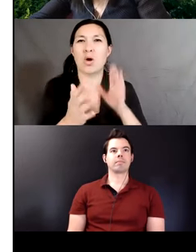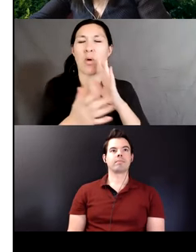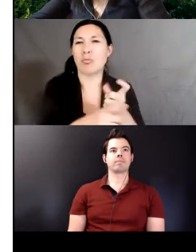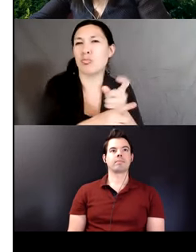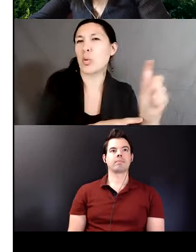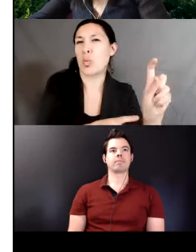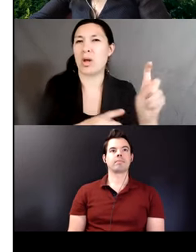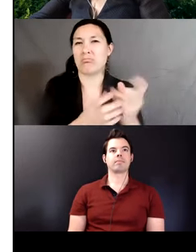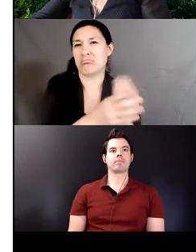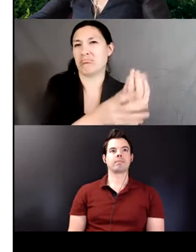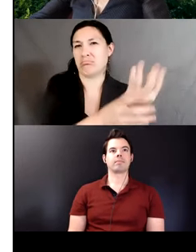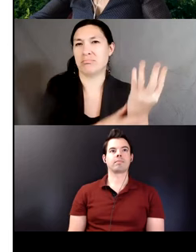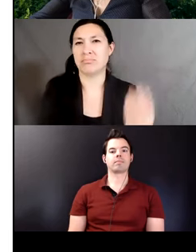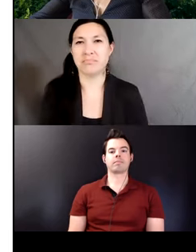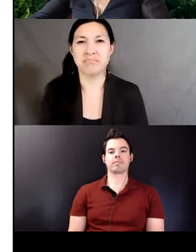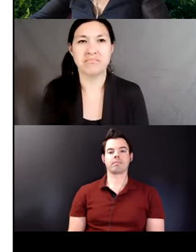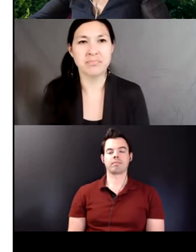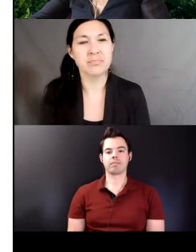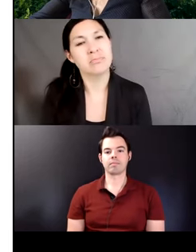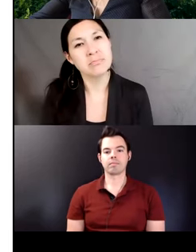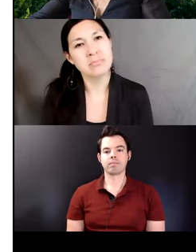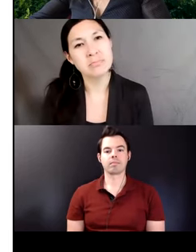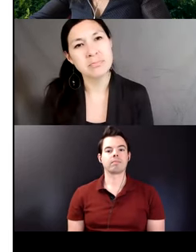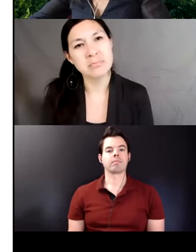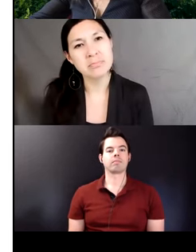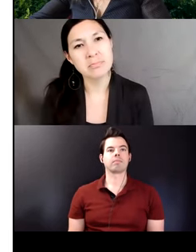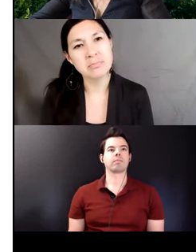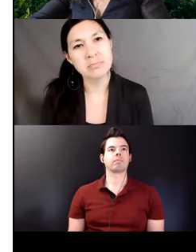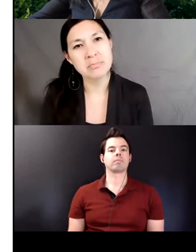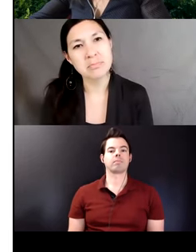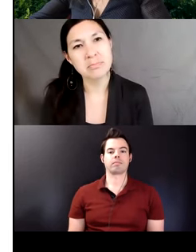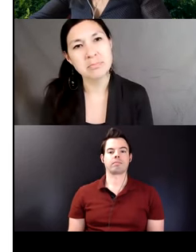He's he's years old.